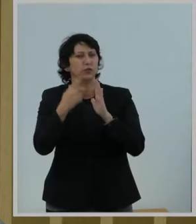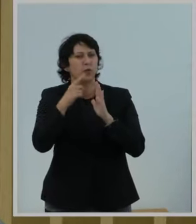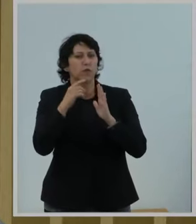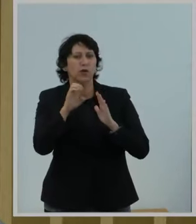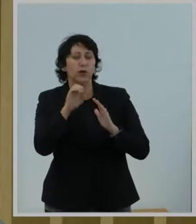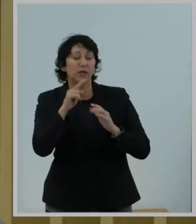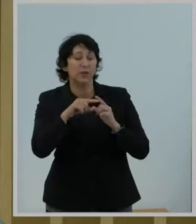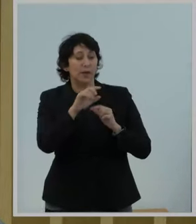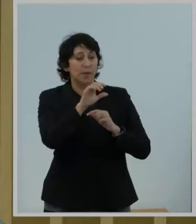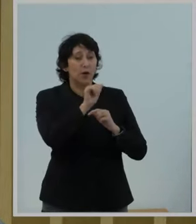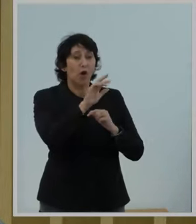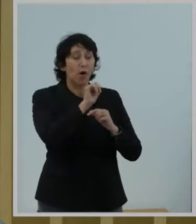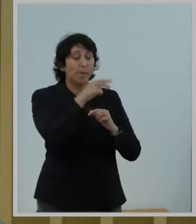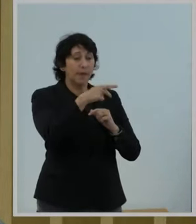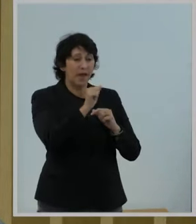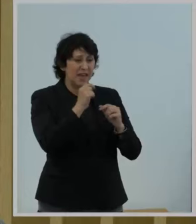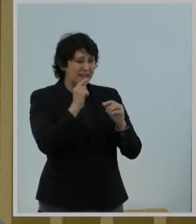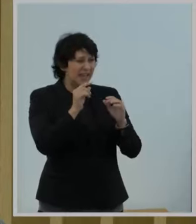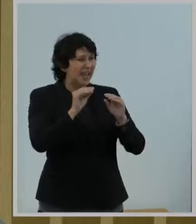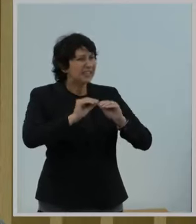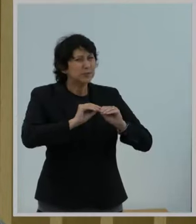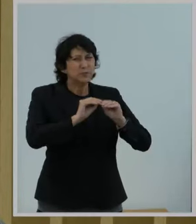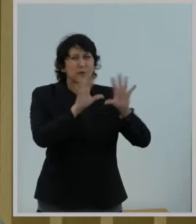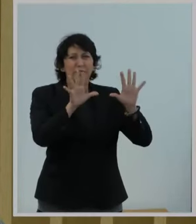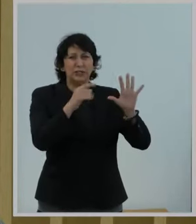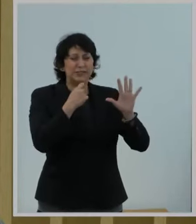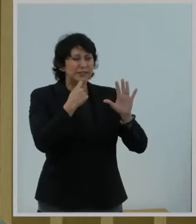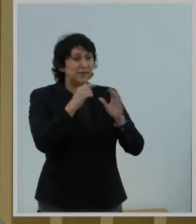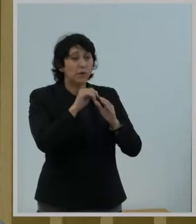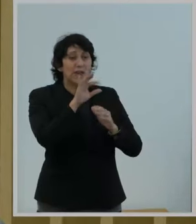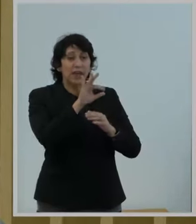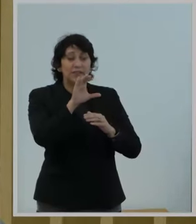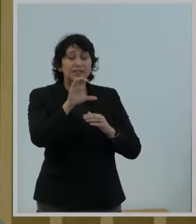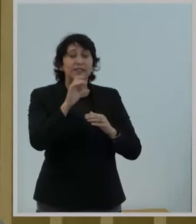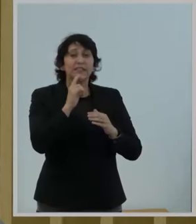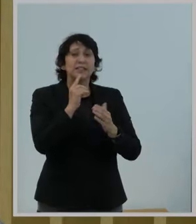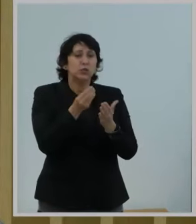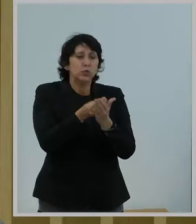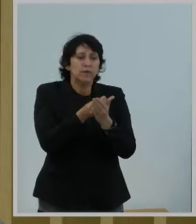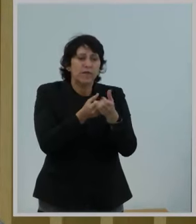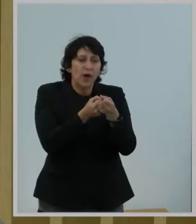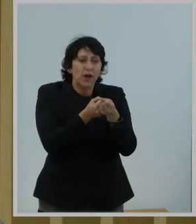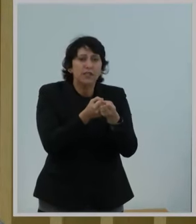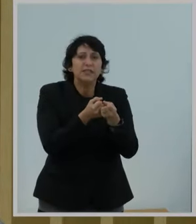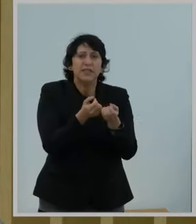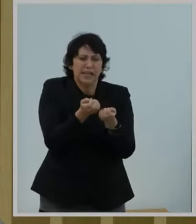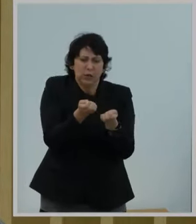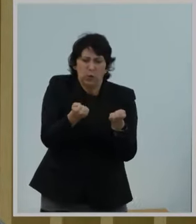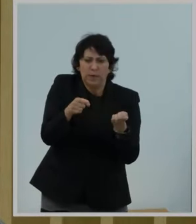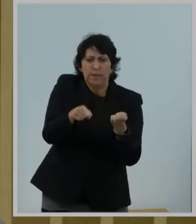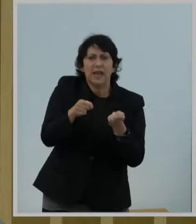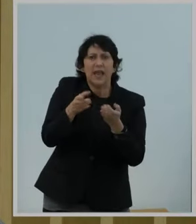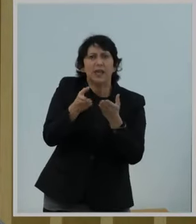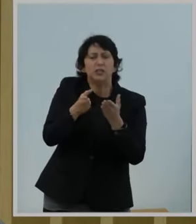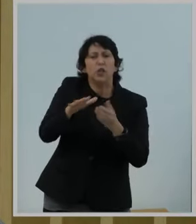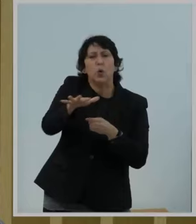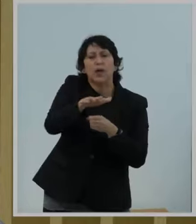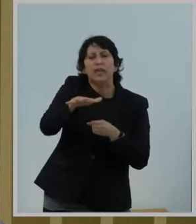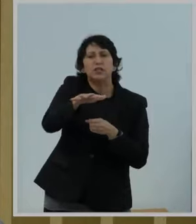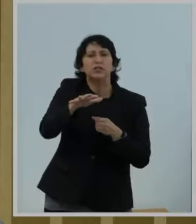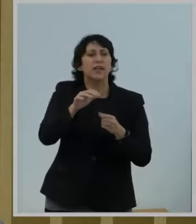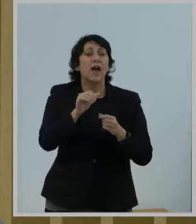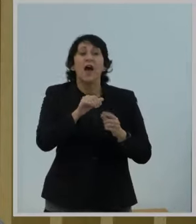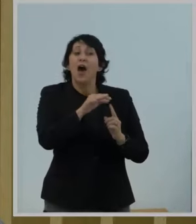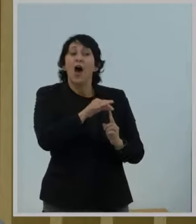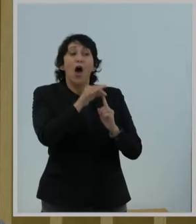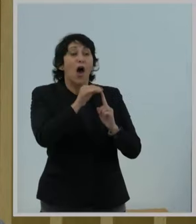ARPA expressly authorized the FCC to fund eligible equipment and services at locations quote, other